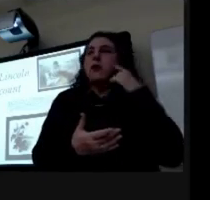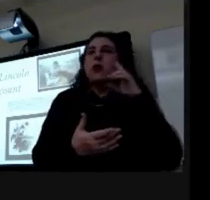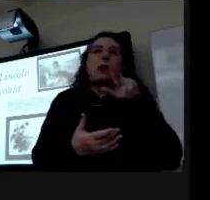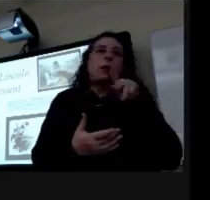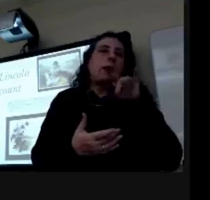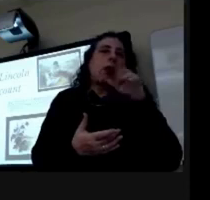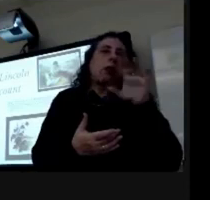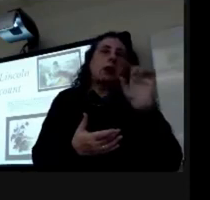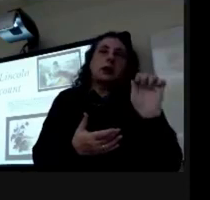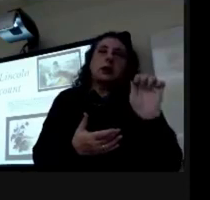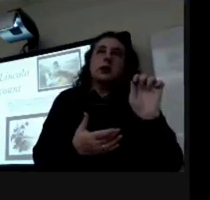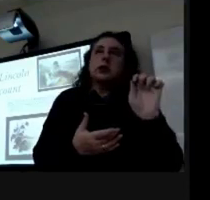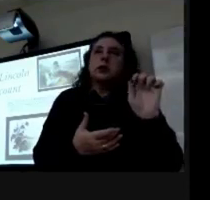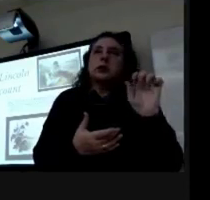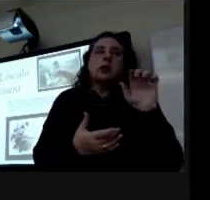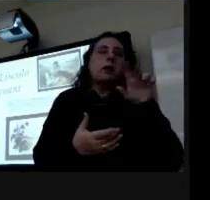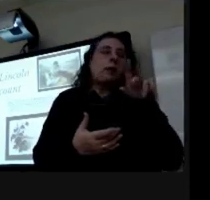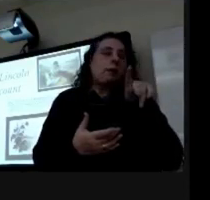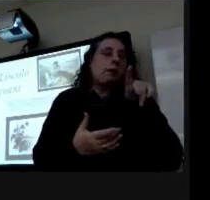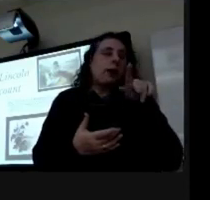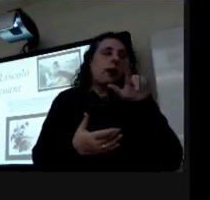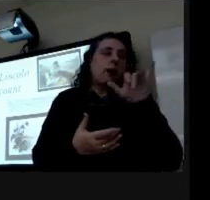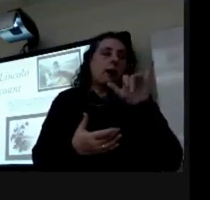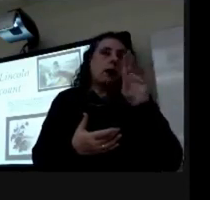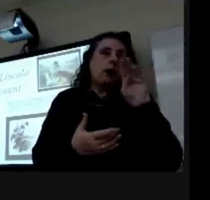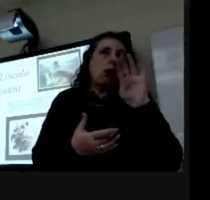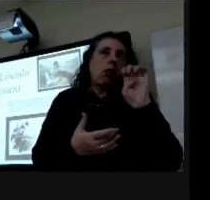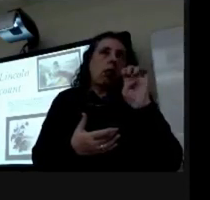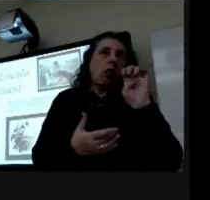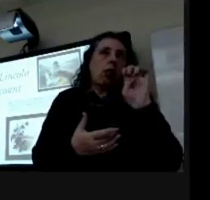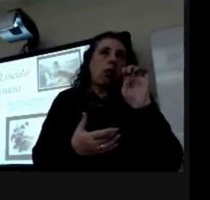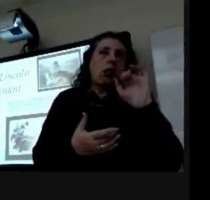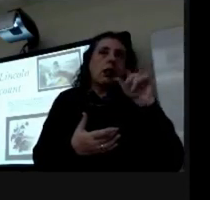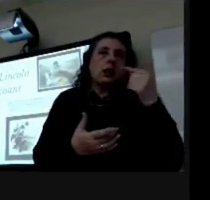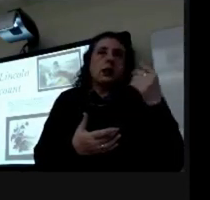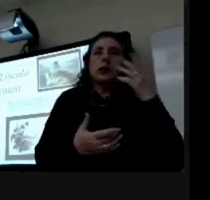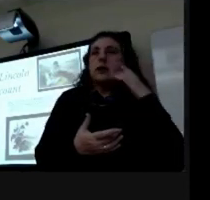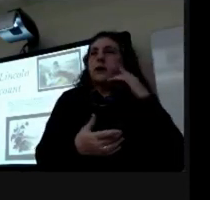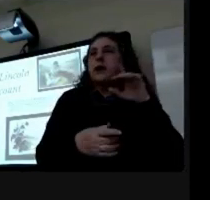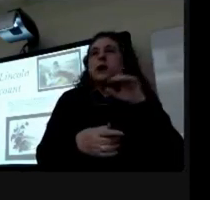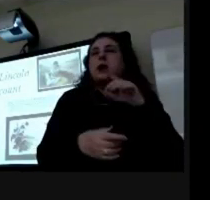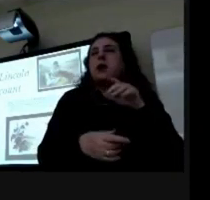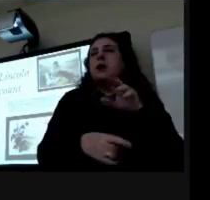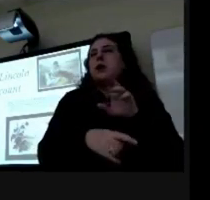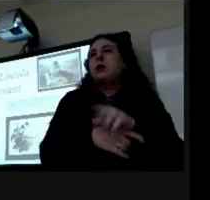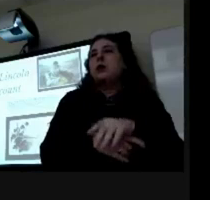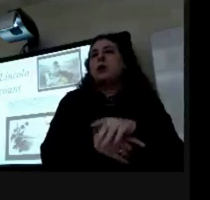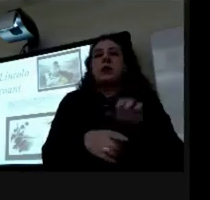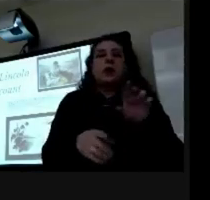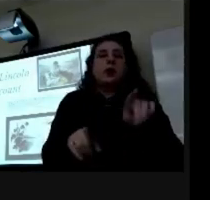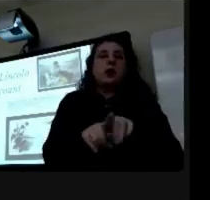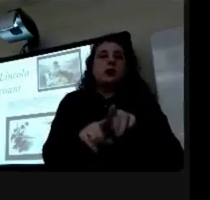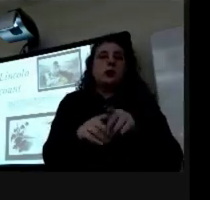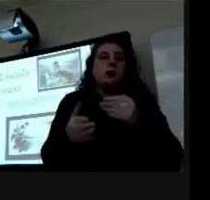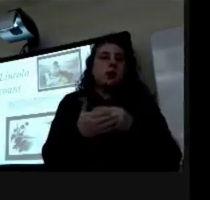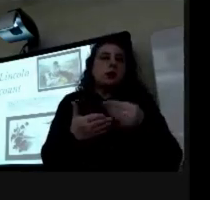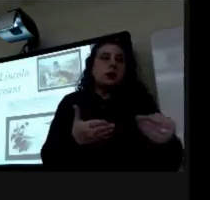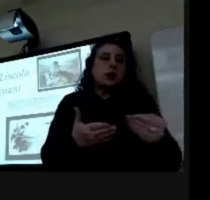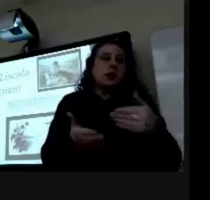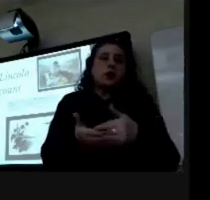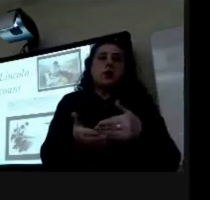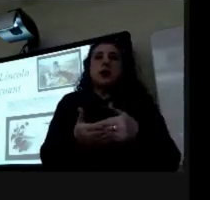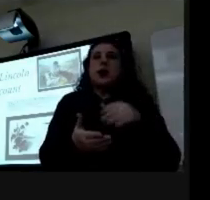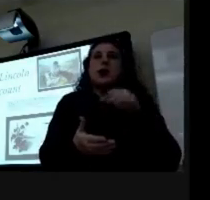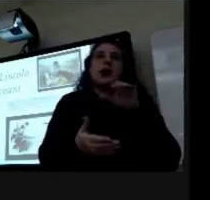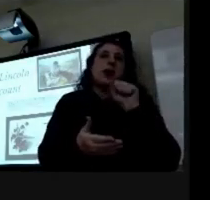medicinally like a lot of other alcohols there was also something that they bought pretty frequently called essence of coffee this